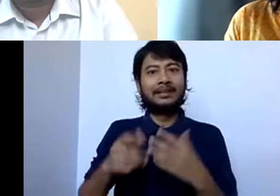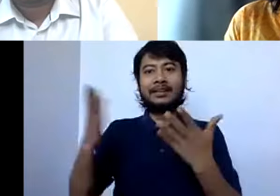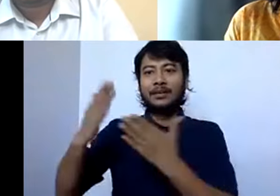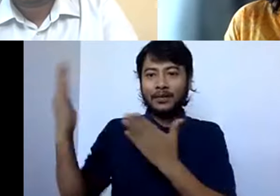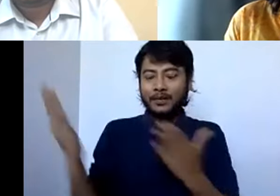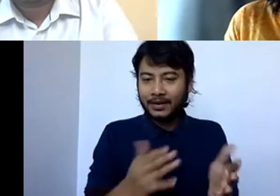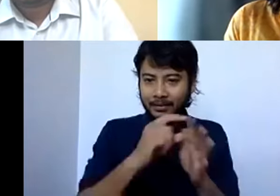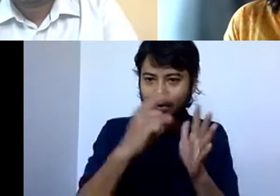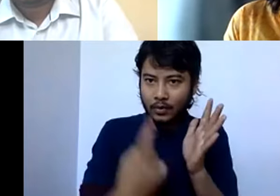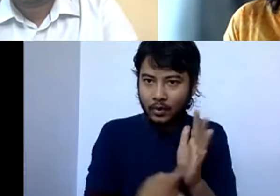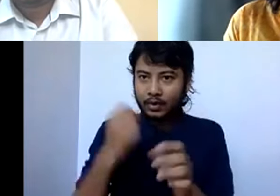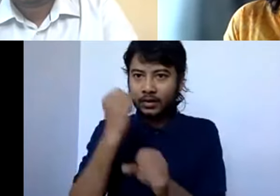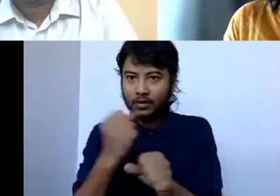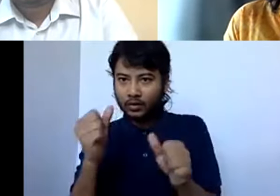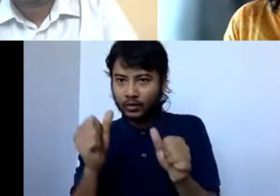Sharma.